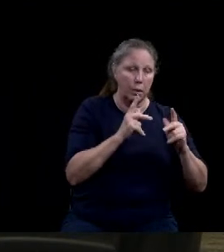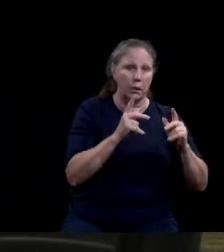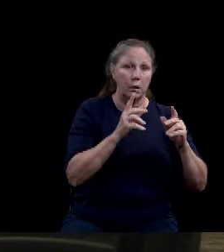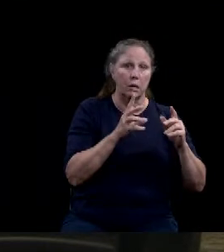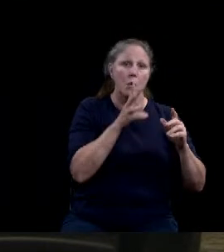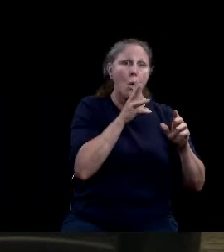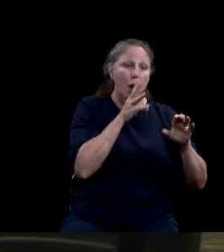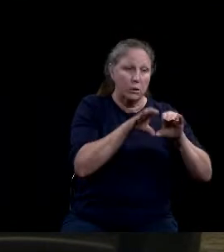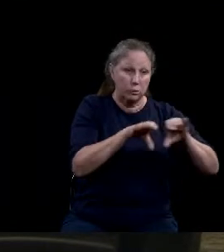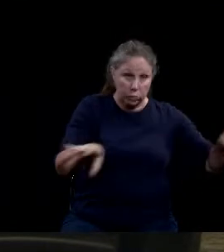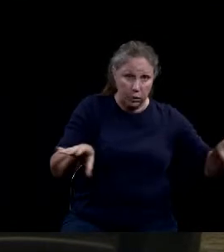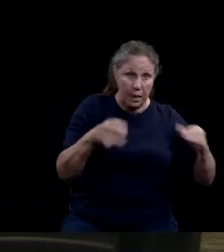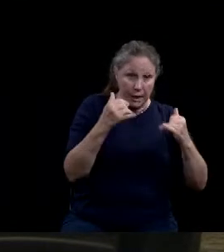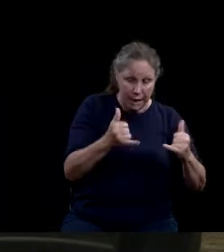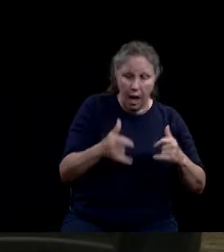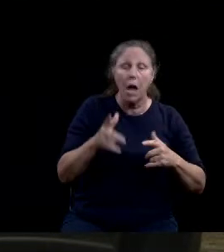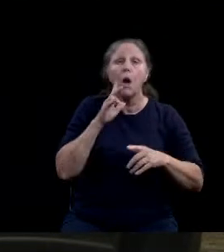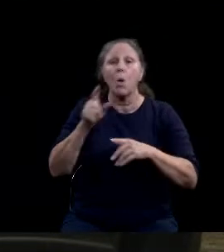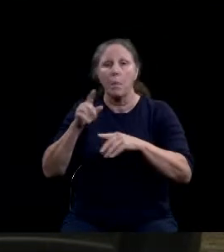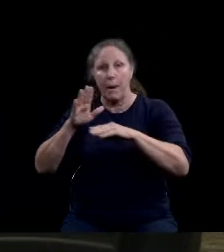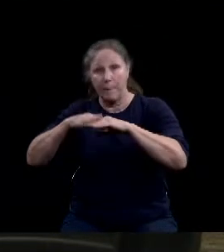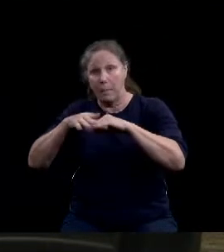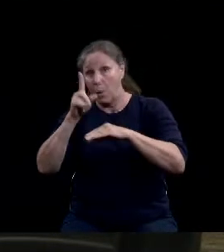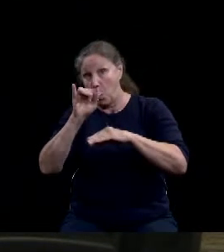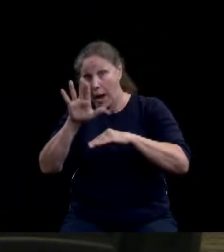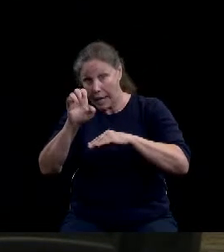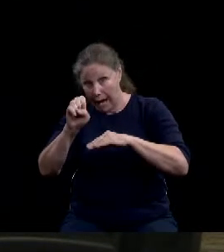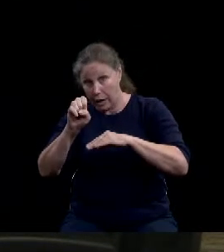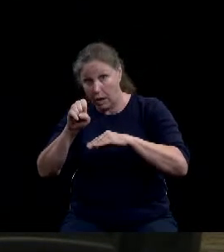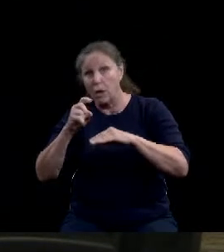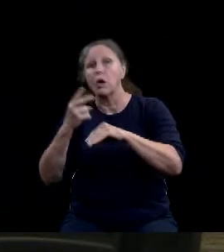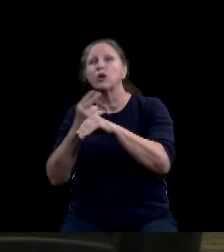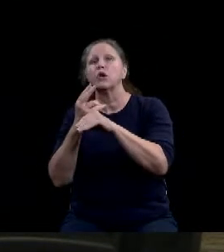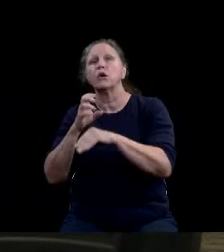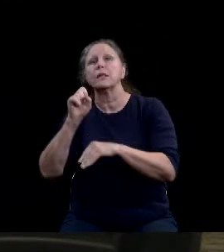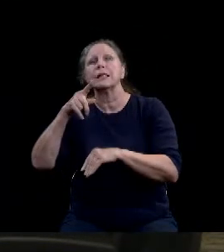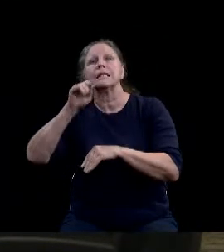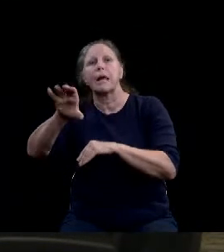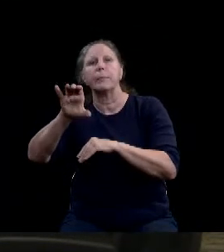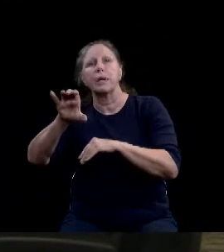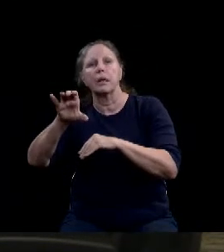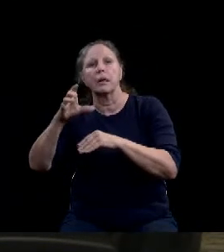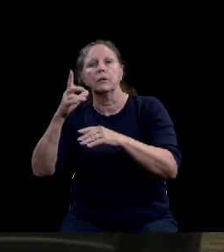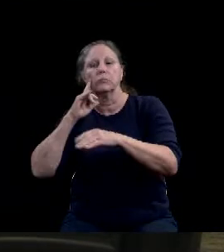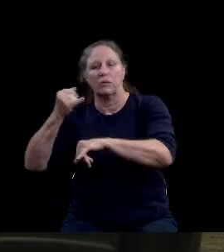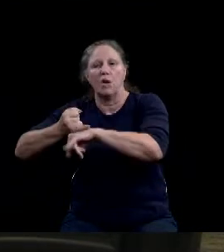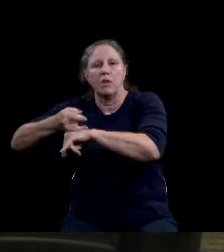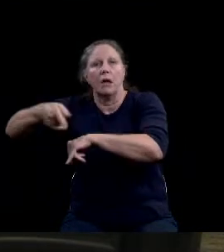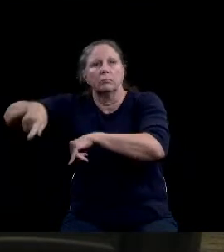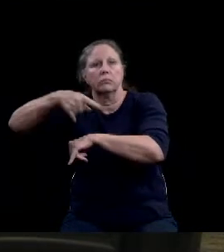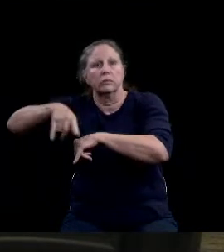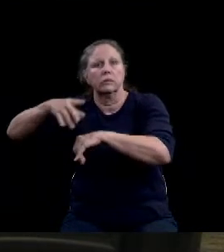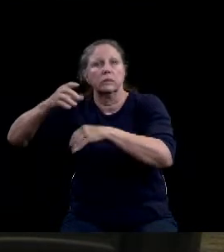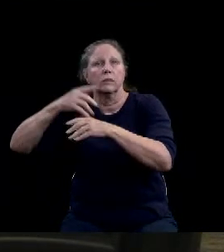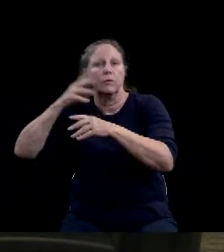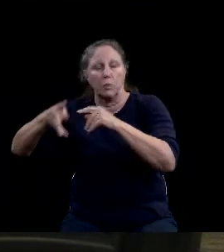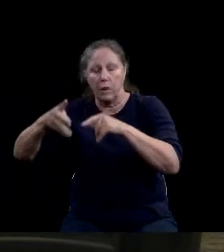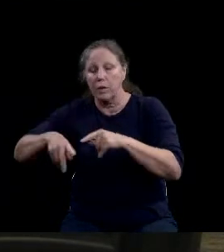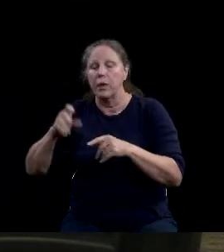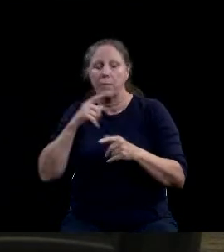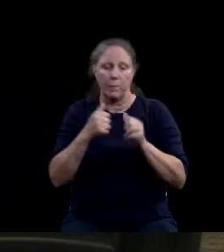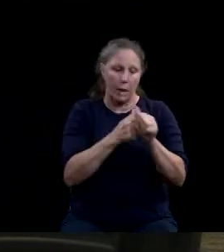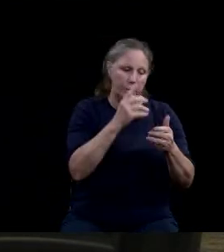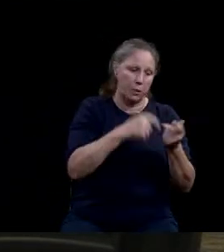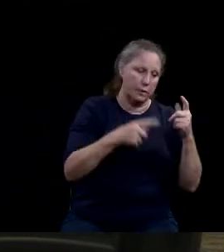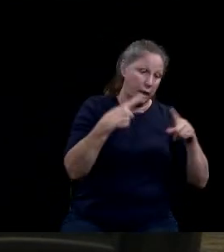of one acre in size when using on-site sewer facilities, repelling all ordinances of parts of ordinances in conflict herewith, providing inserability clause,